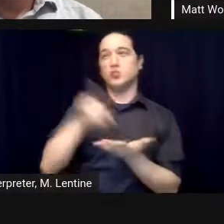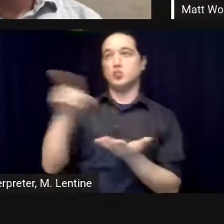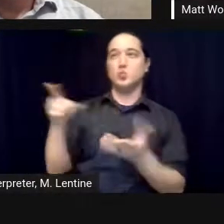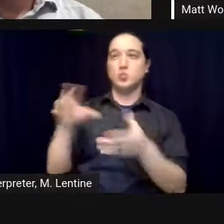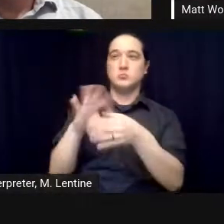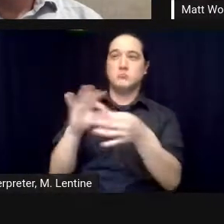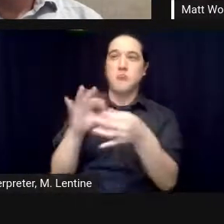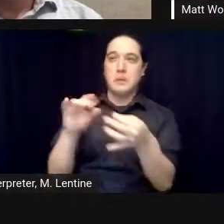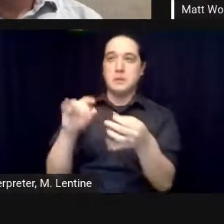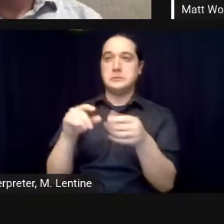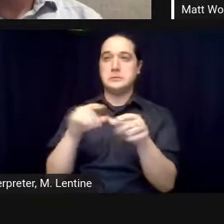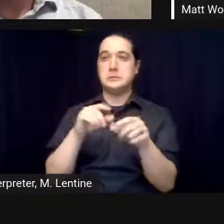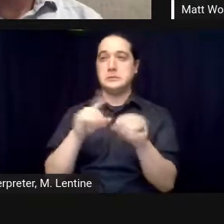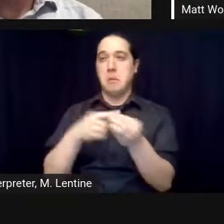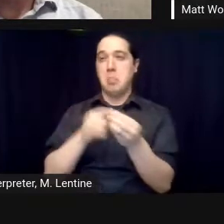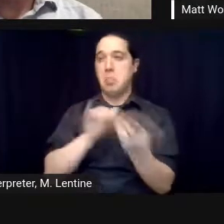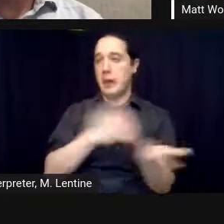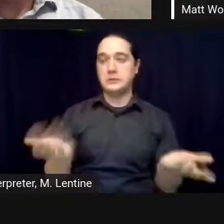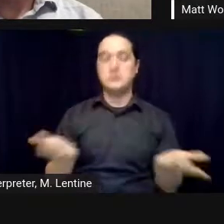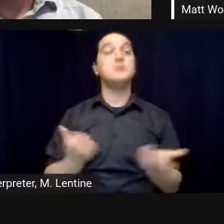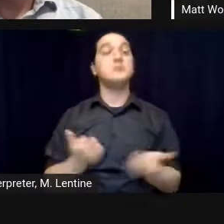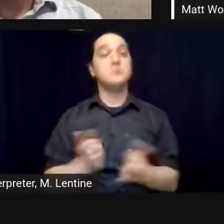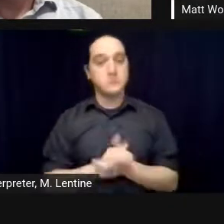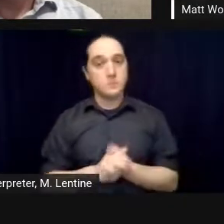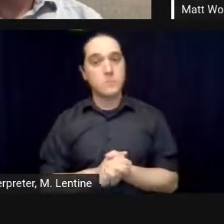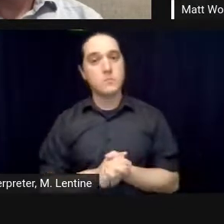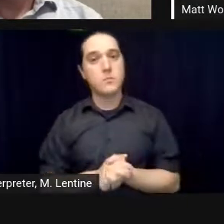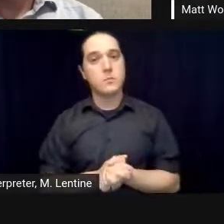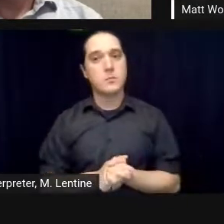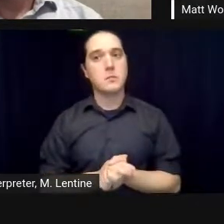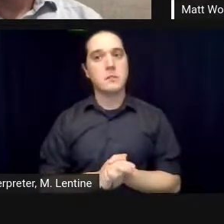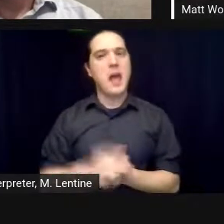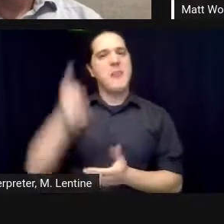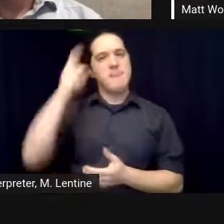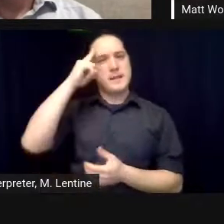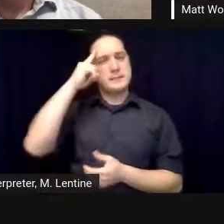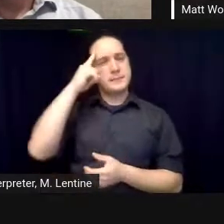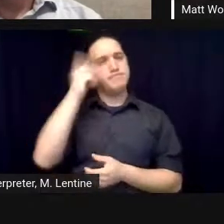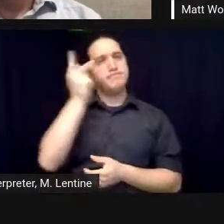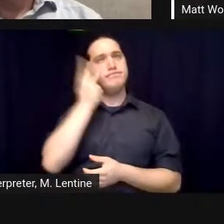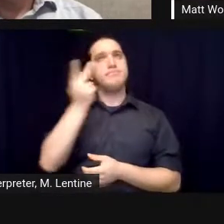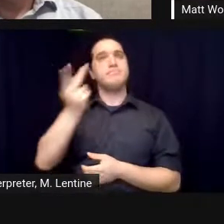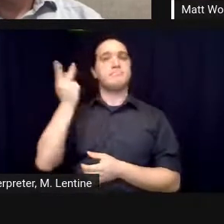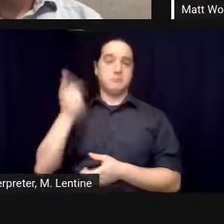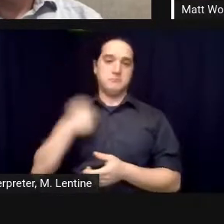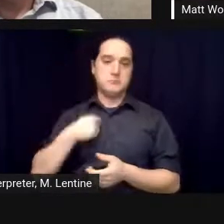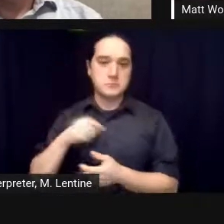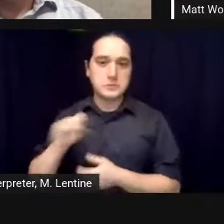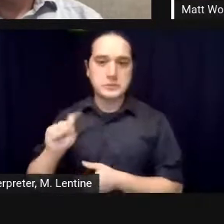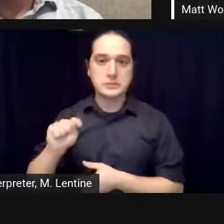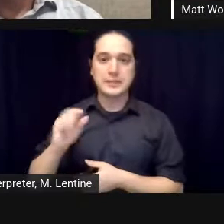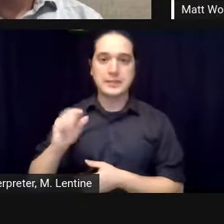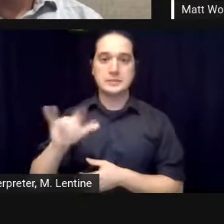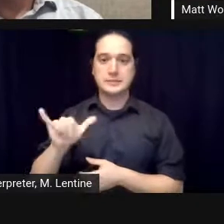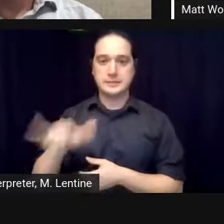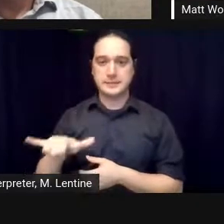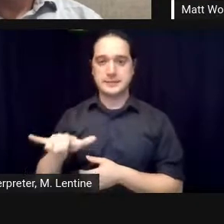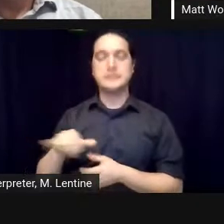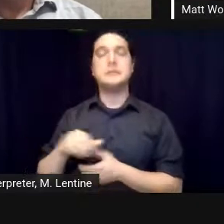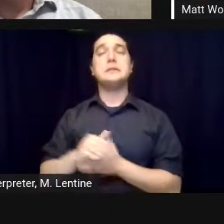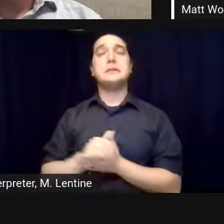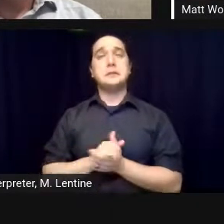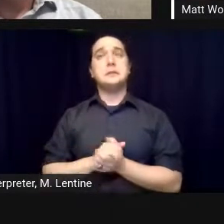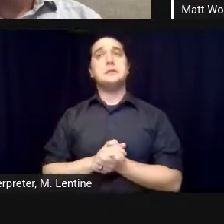those stories all interestingly were around that time period and so i think what you know happened with biosphere 2 is such a